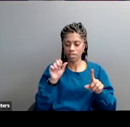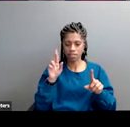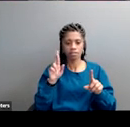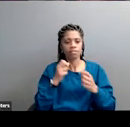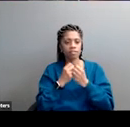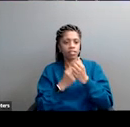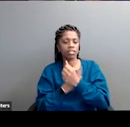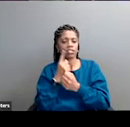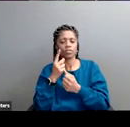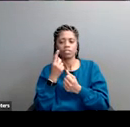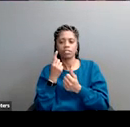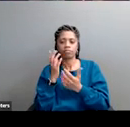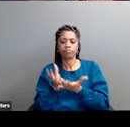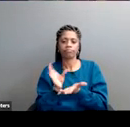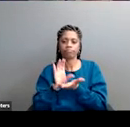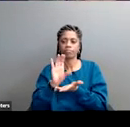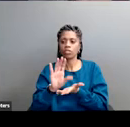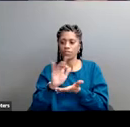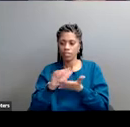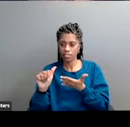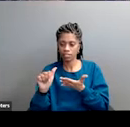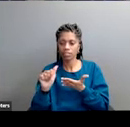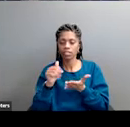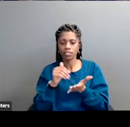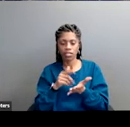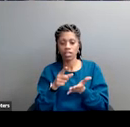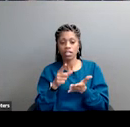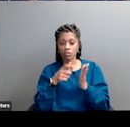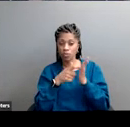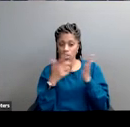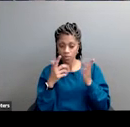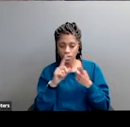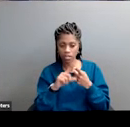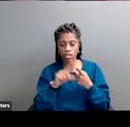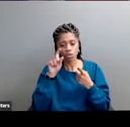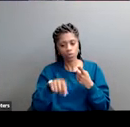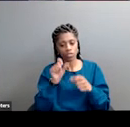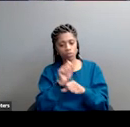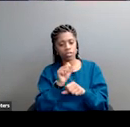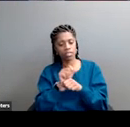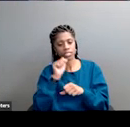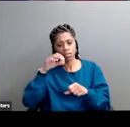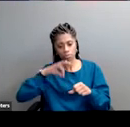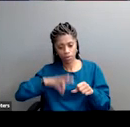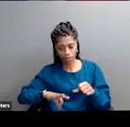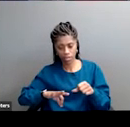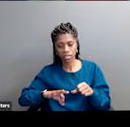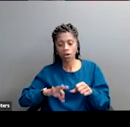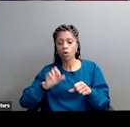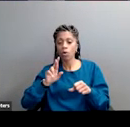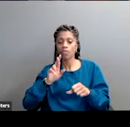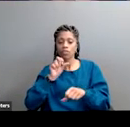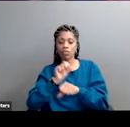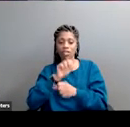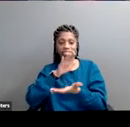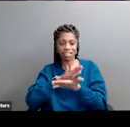in seattle uh the requirement is you have to work for a non-profit or a you work as an academic so perhaps ian will be able